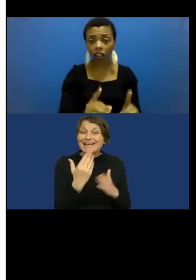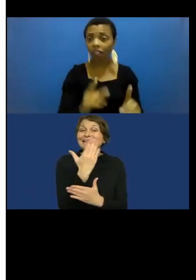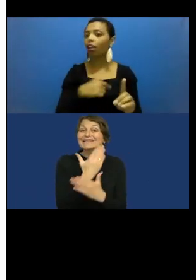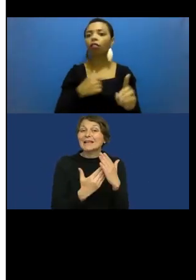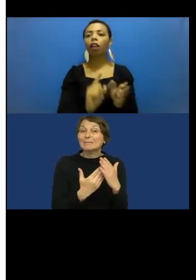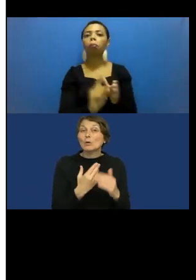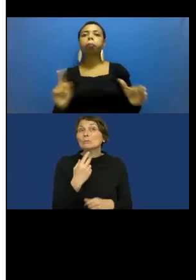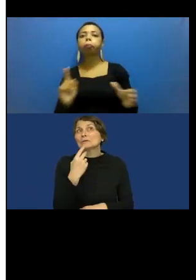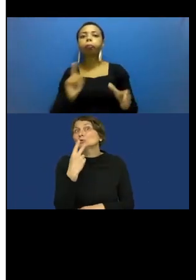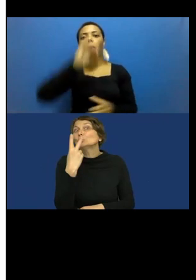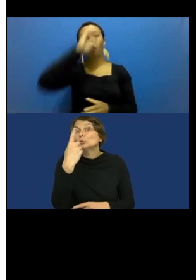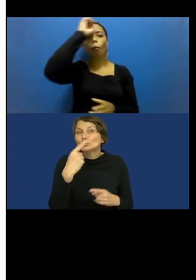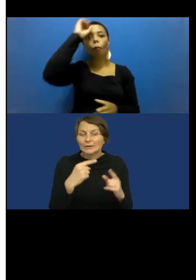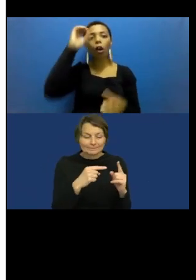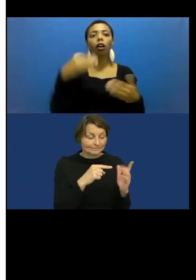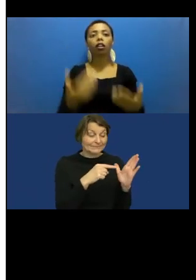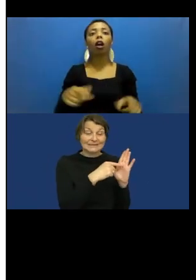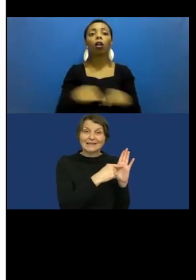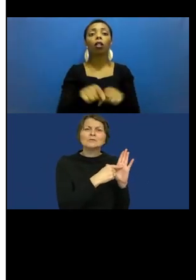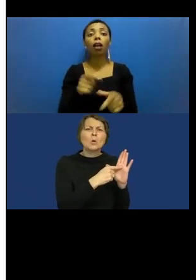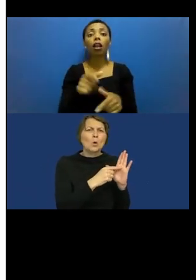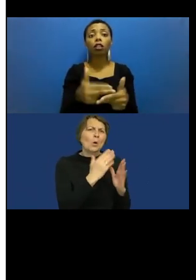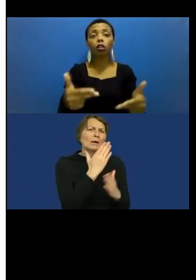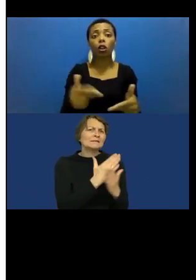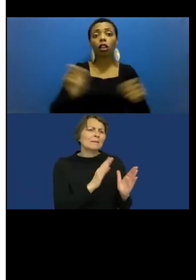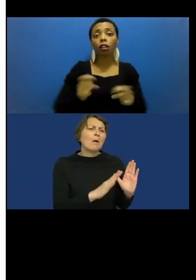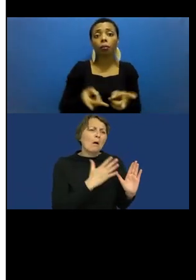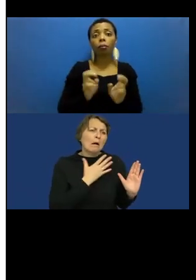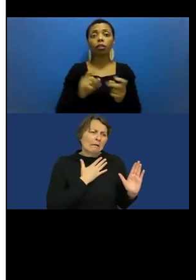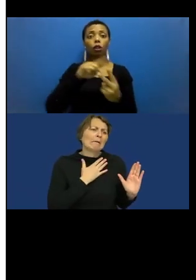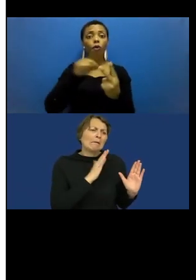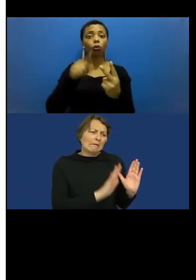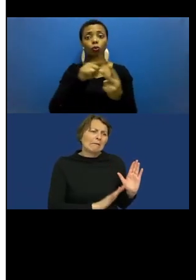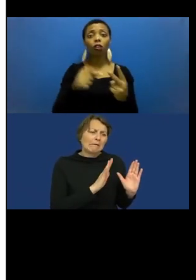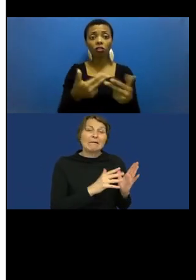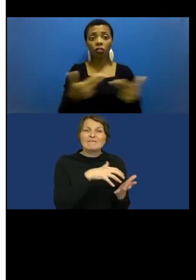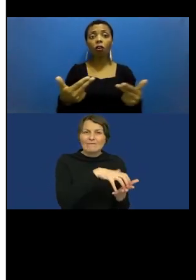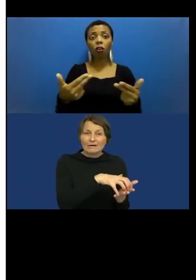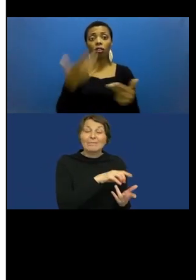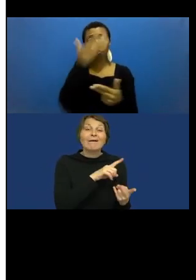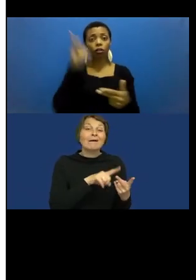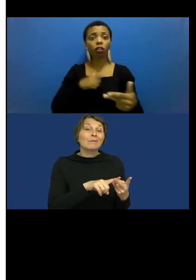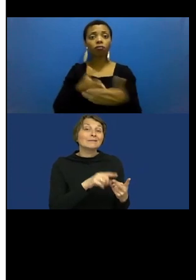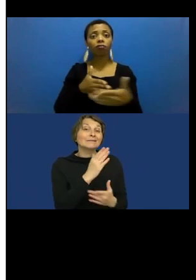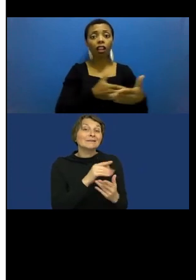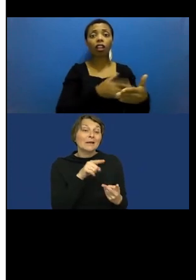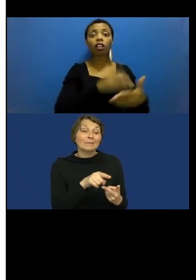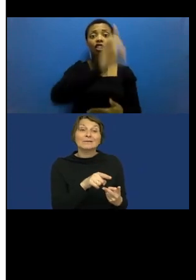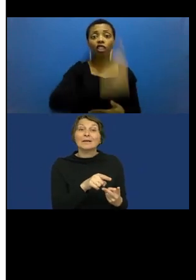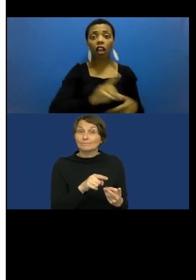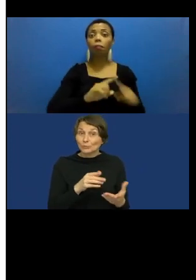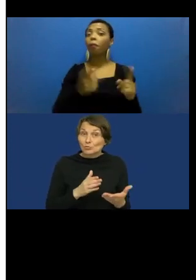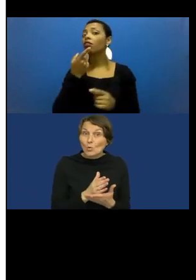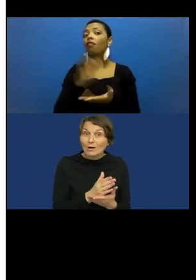as vulnerable and one reference to disabled people as bearers of rights, but they're not mentioned as users of AI.